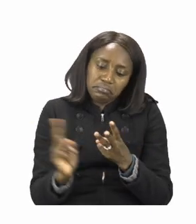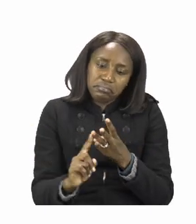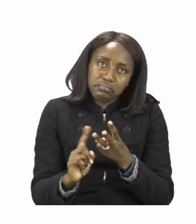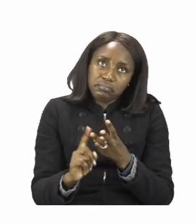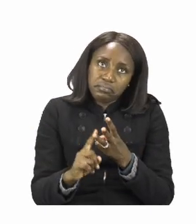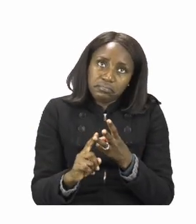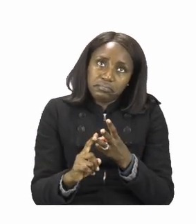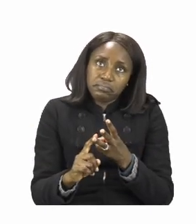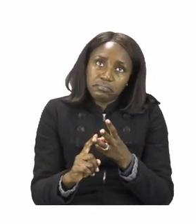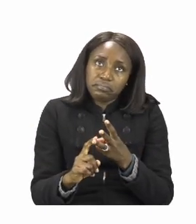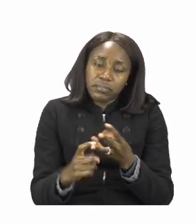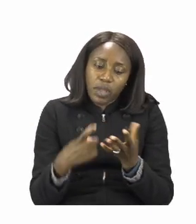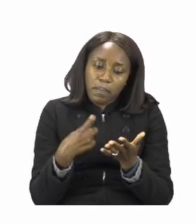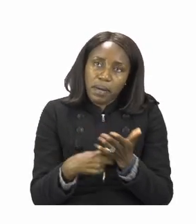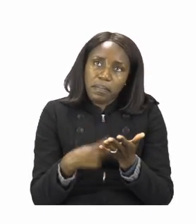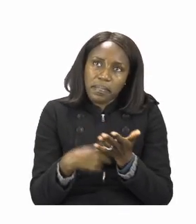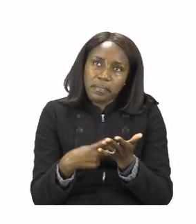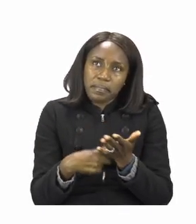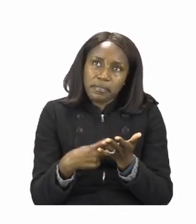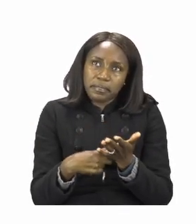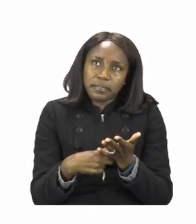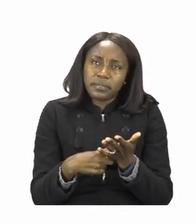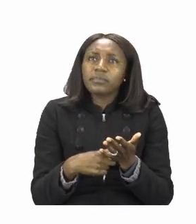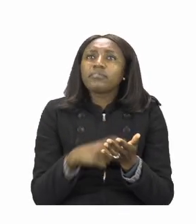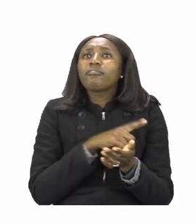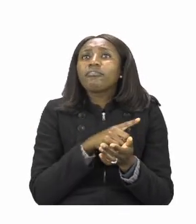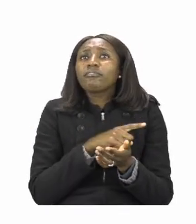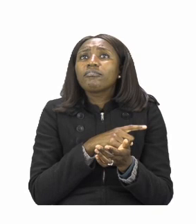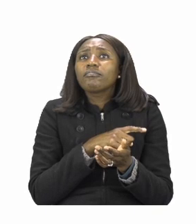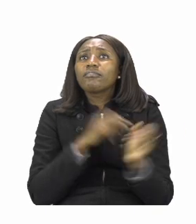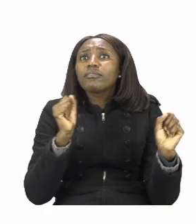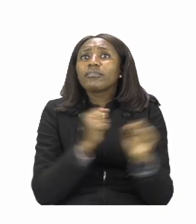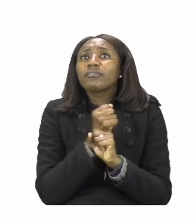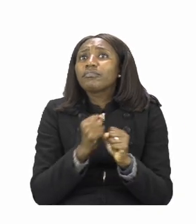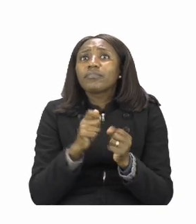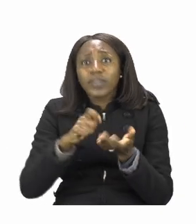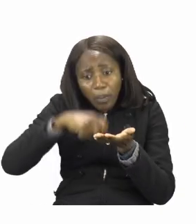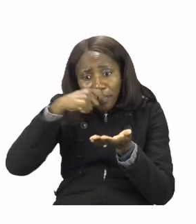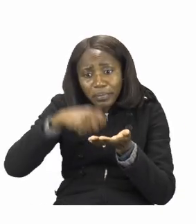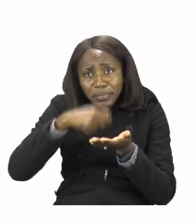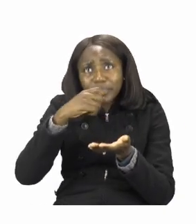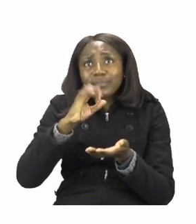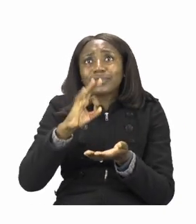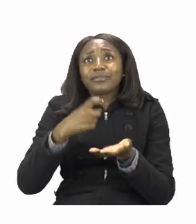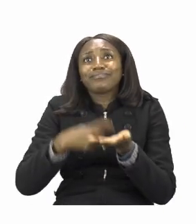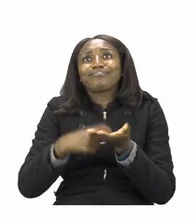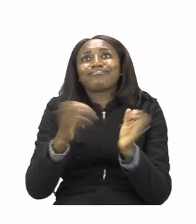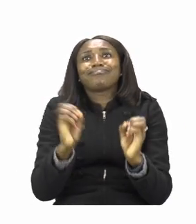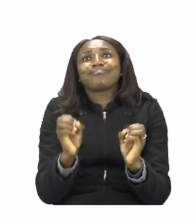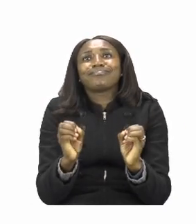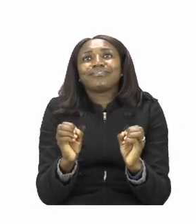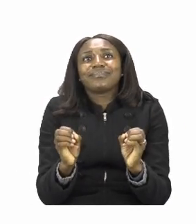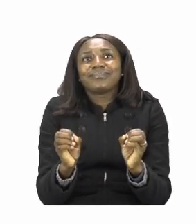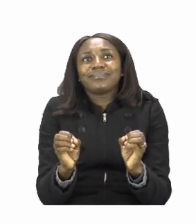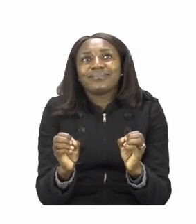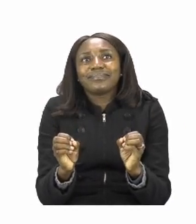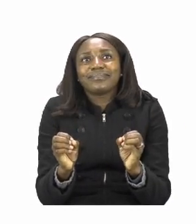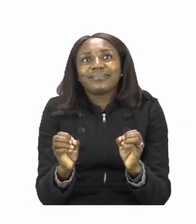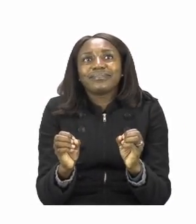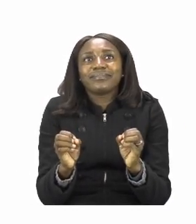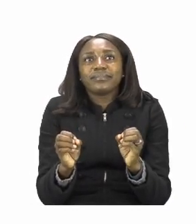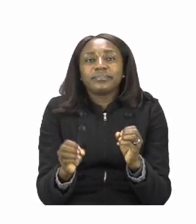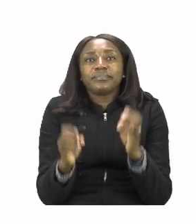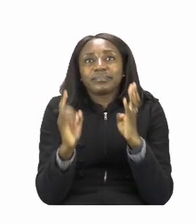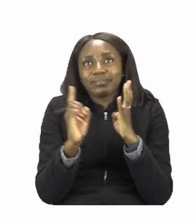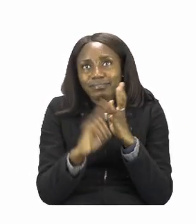will be the spoon because you cannot have cereal without a spoon. Number